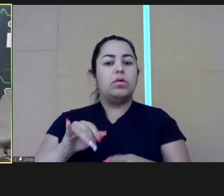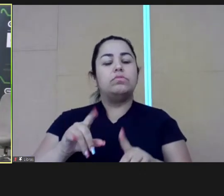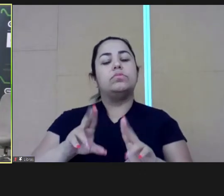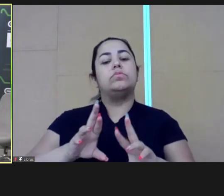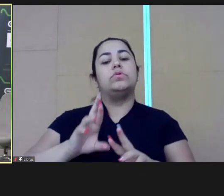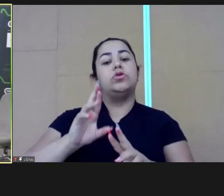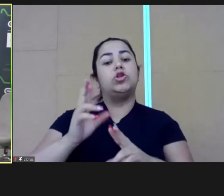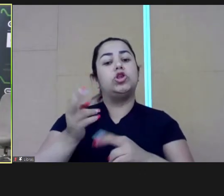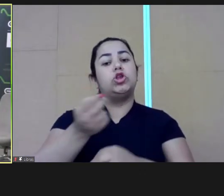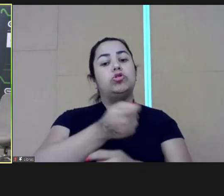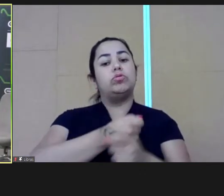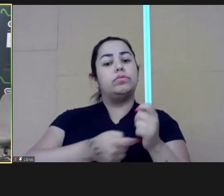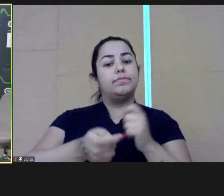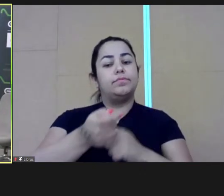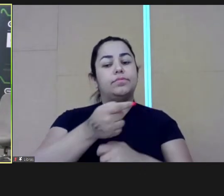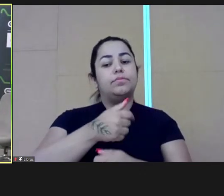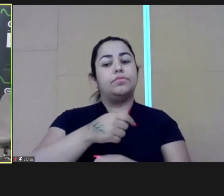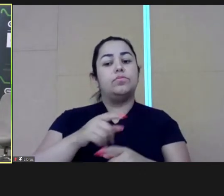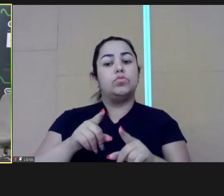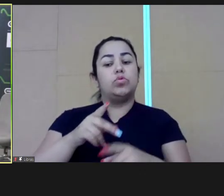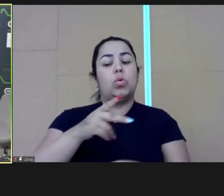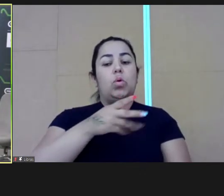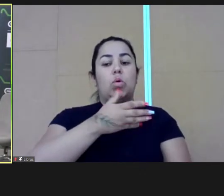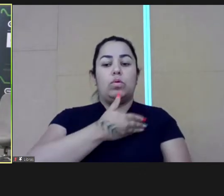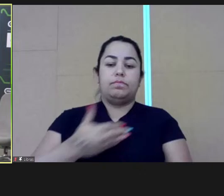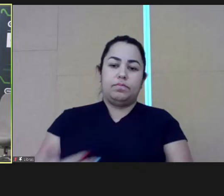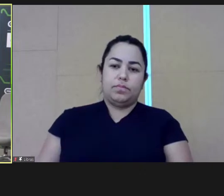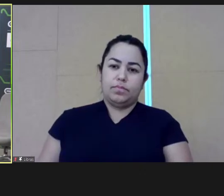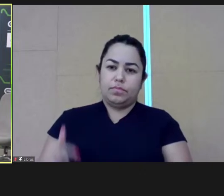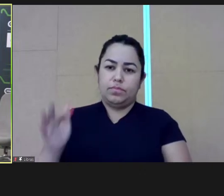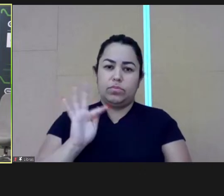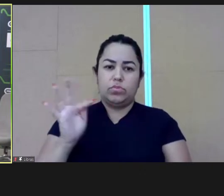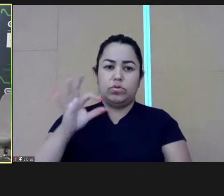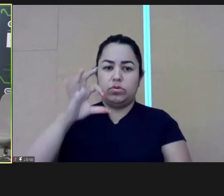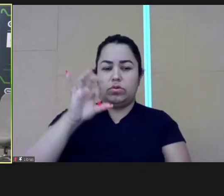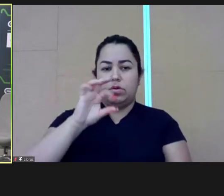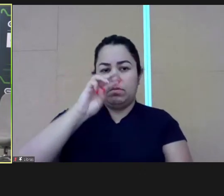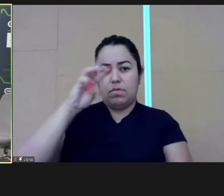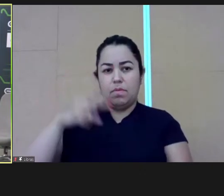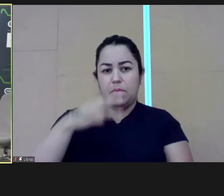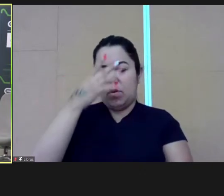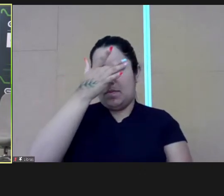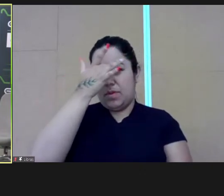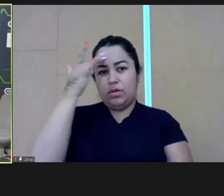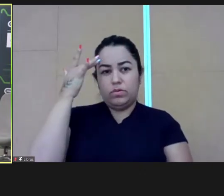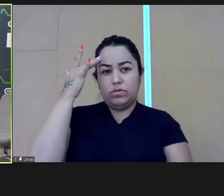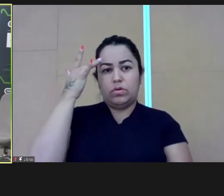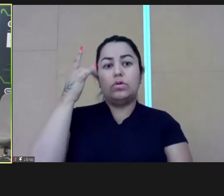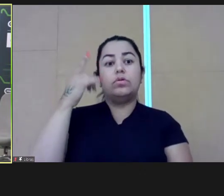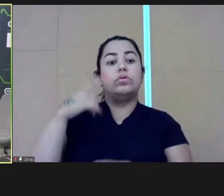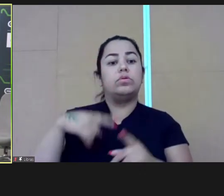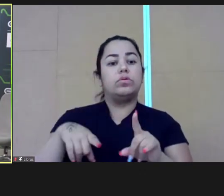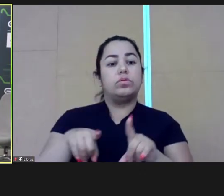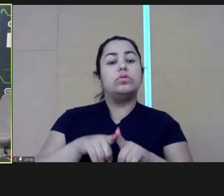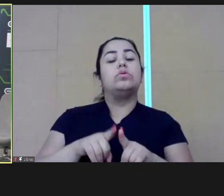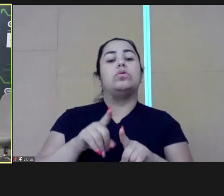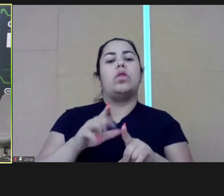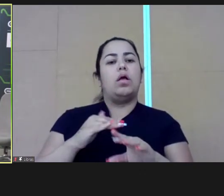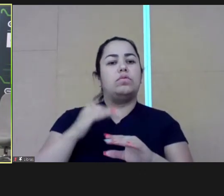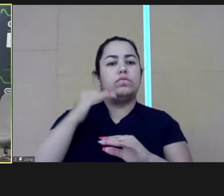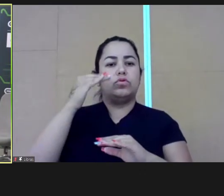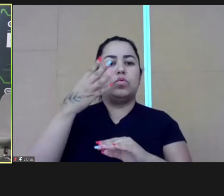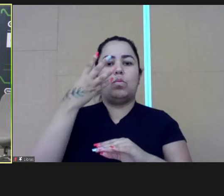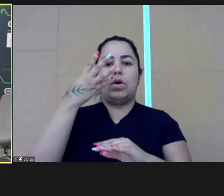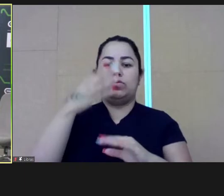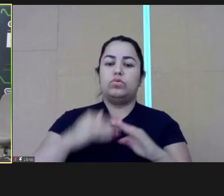it is quite important to invest in the leadership. And when we think about the federal government, we're thinking about 9